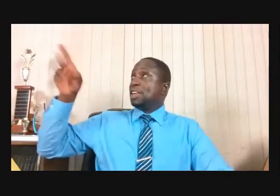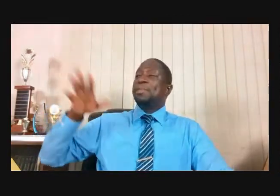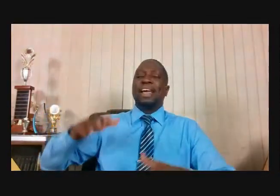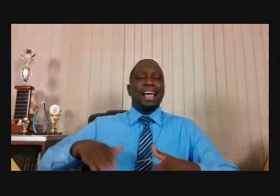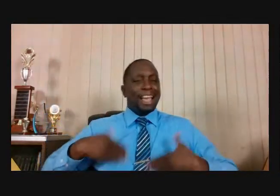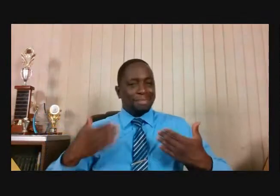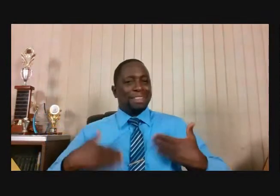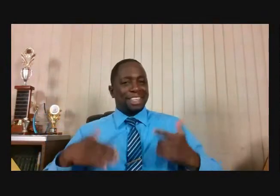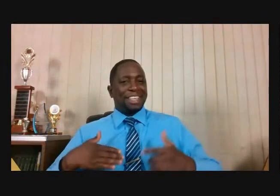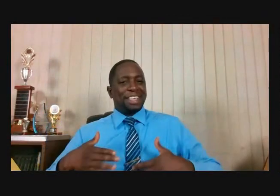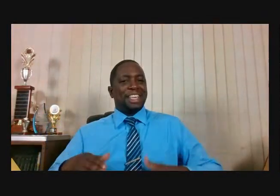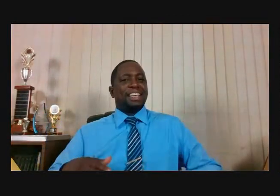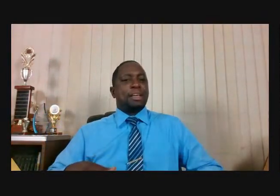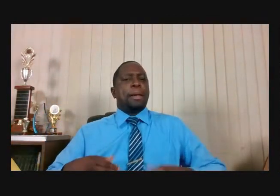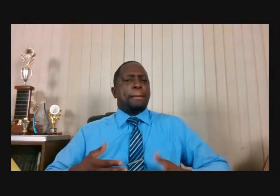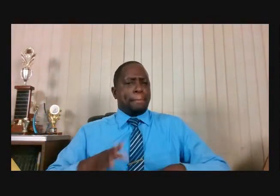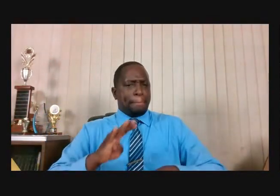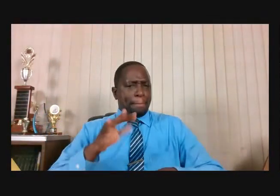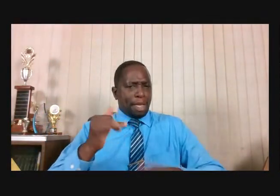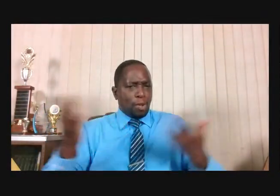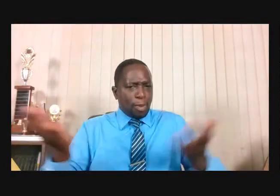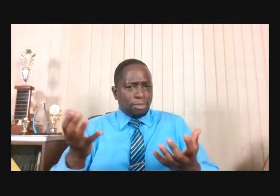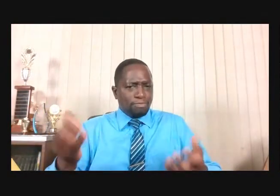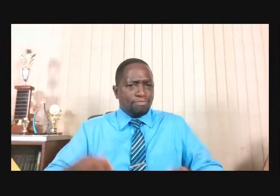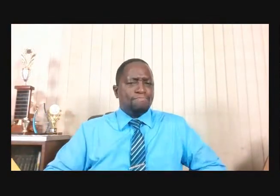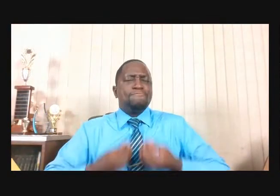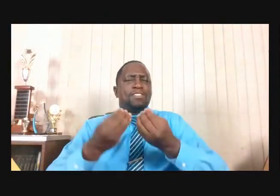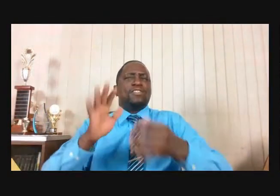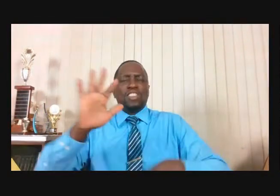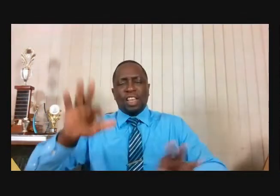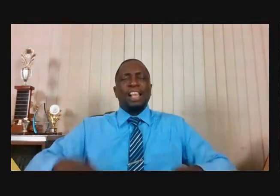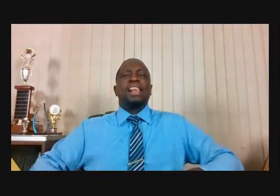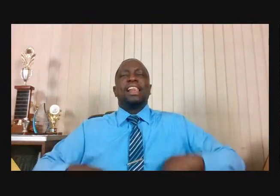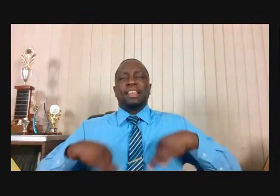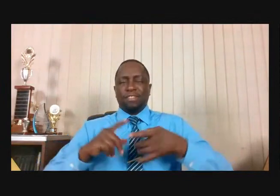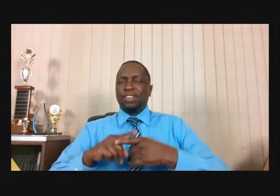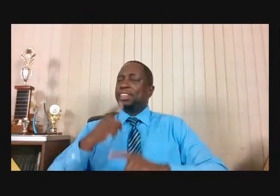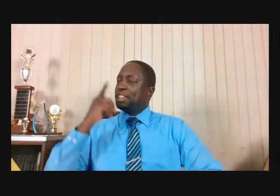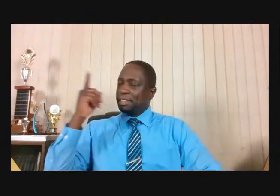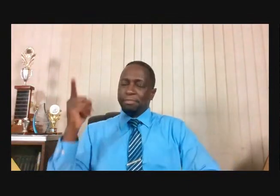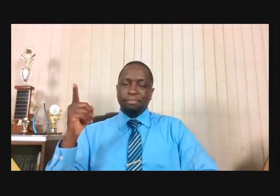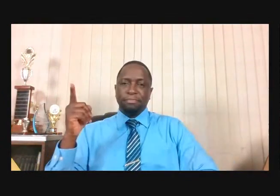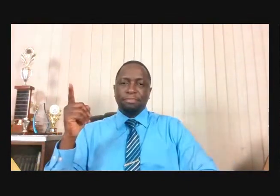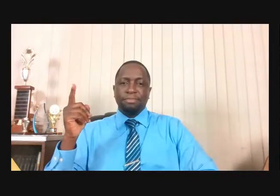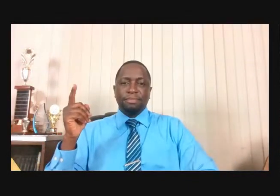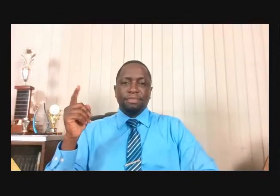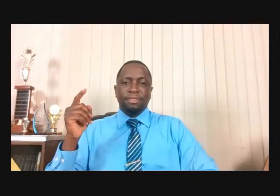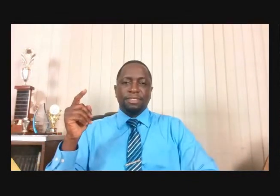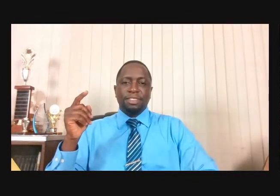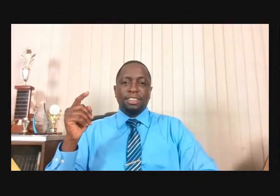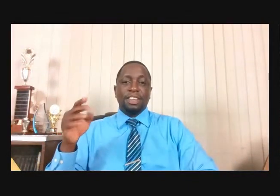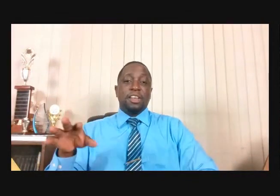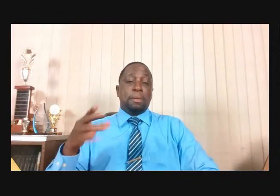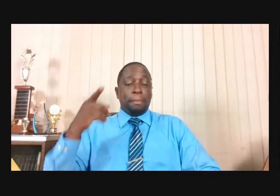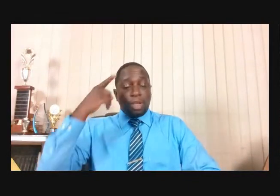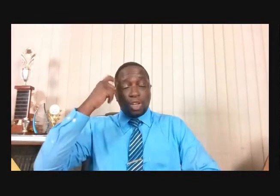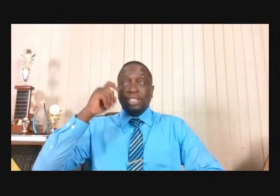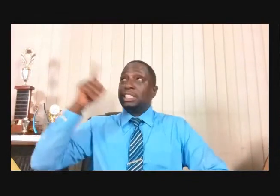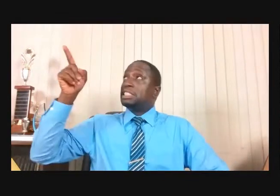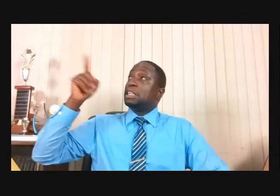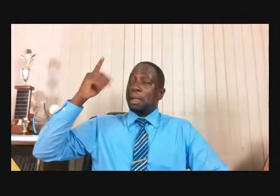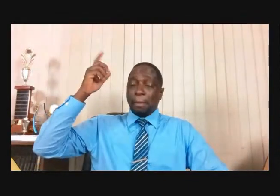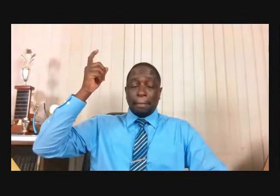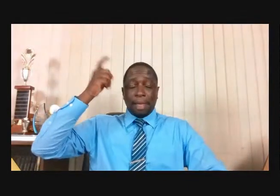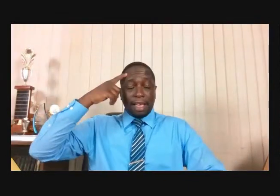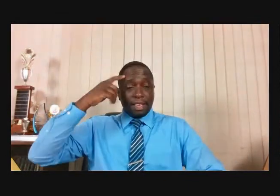while he's there in heaven. For his mind, his heart is upon